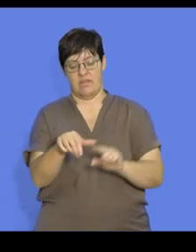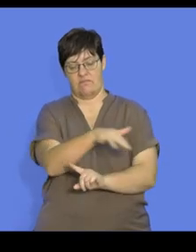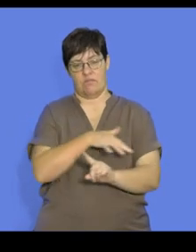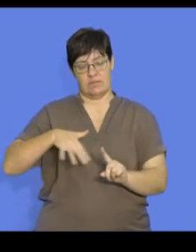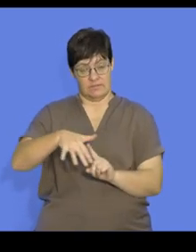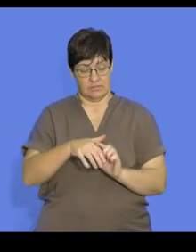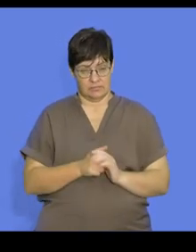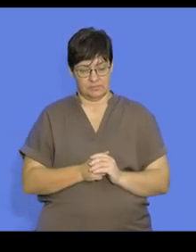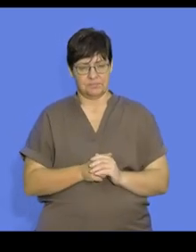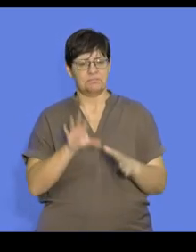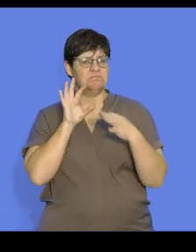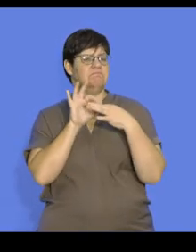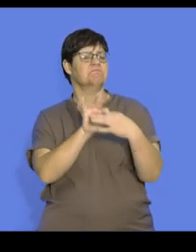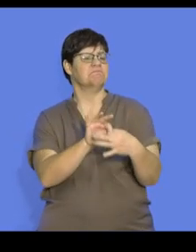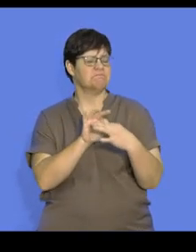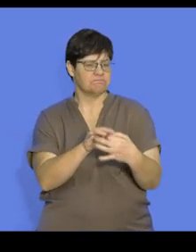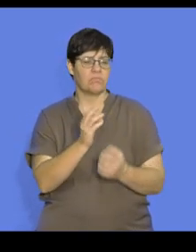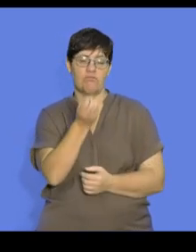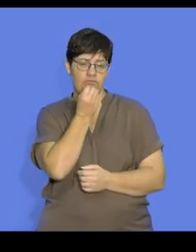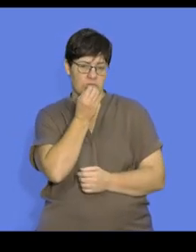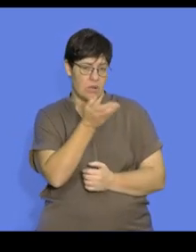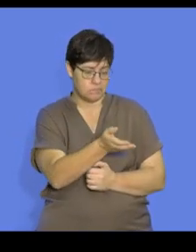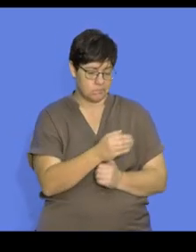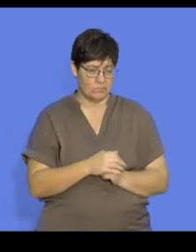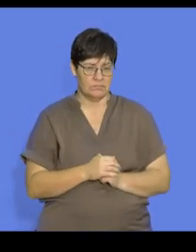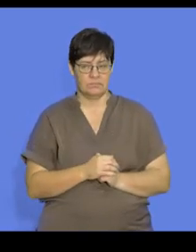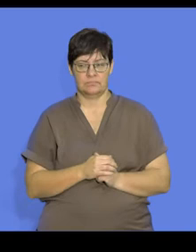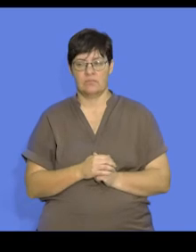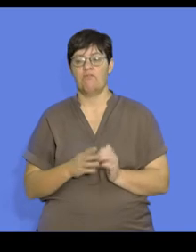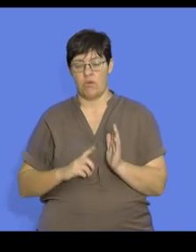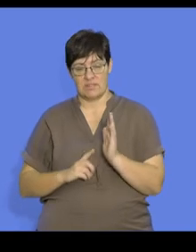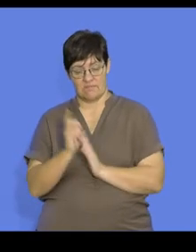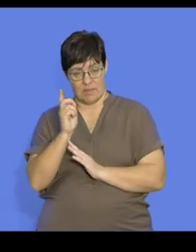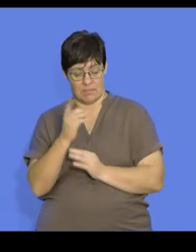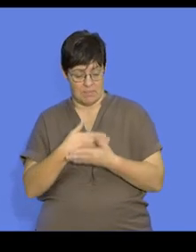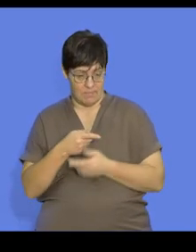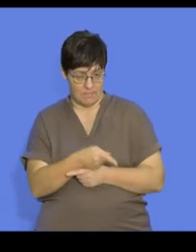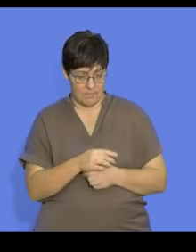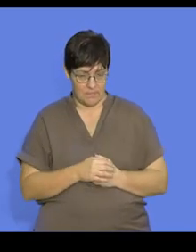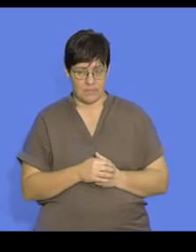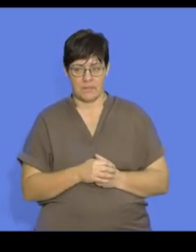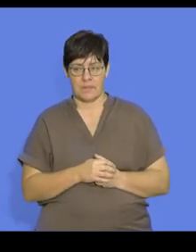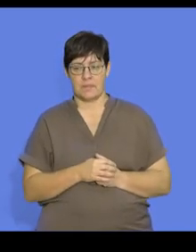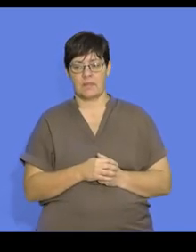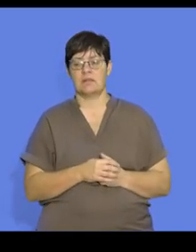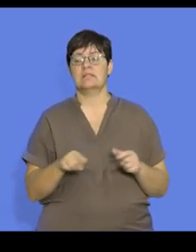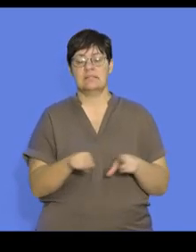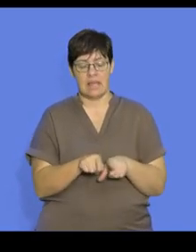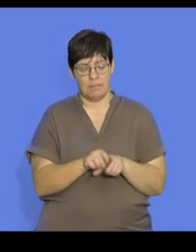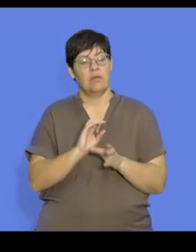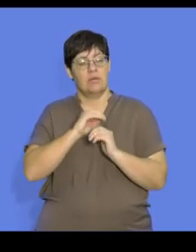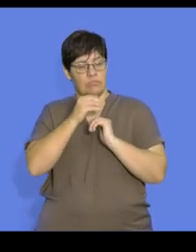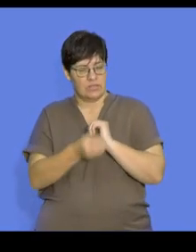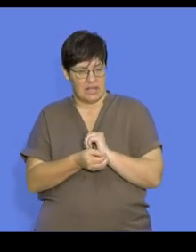And this relates to the amount of food available, so the food supply to the developing embryo and offspring, as well as the